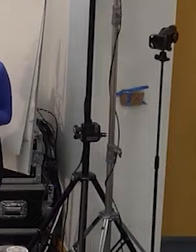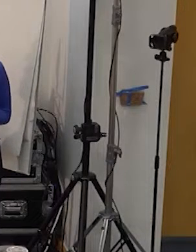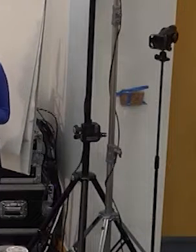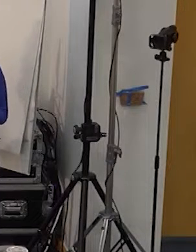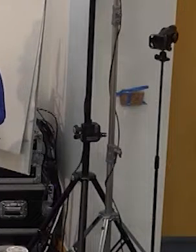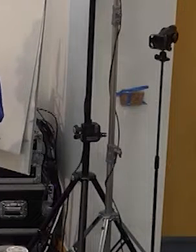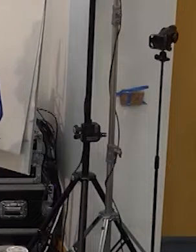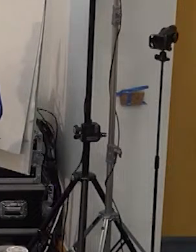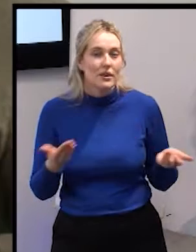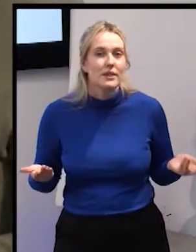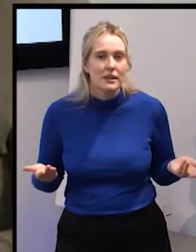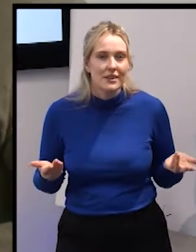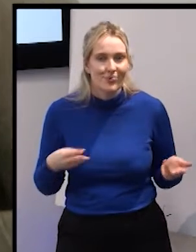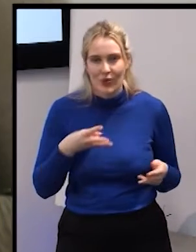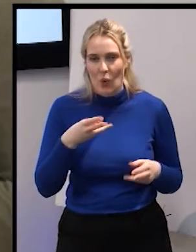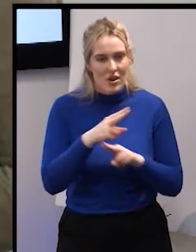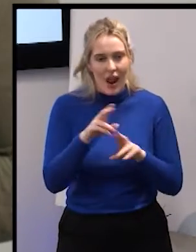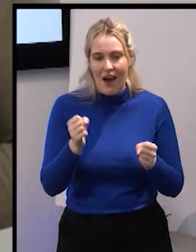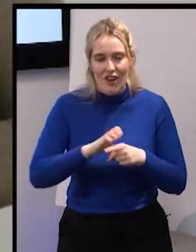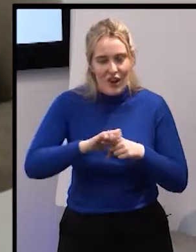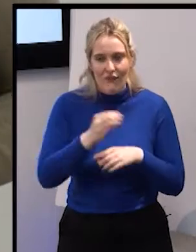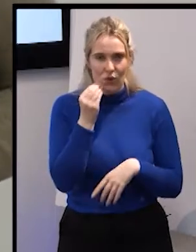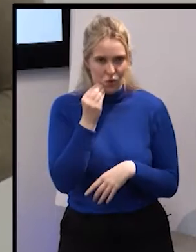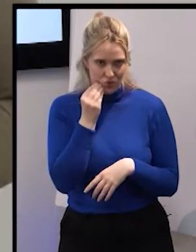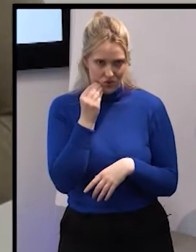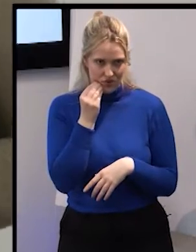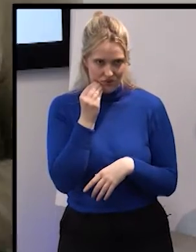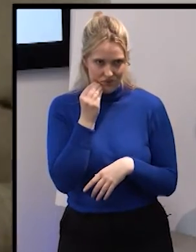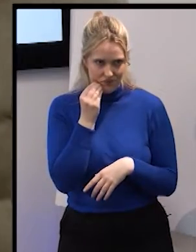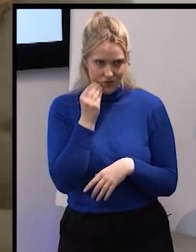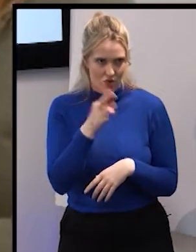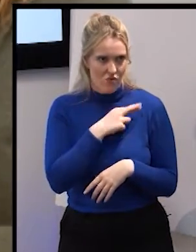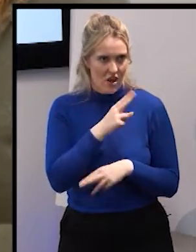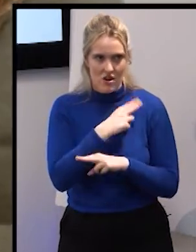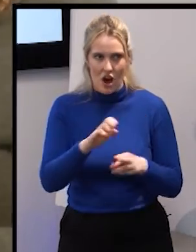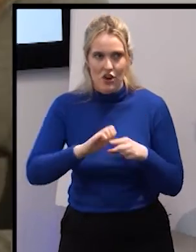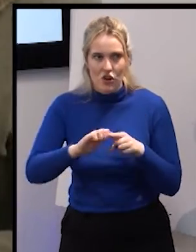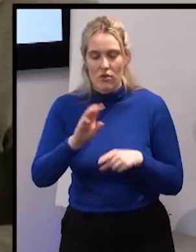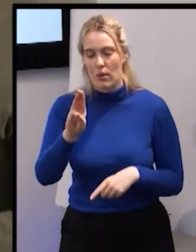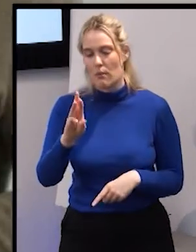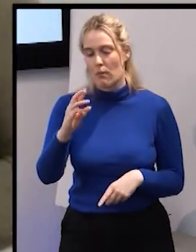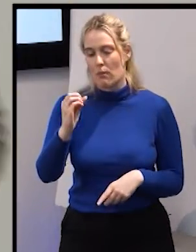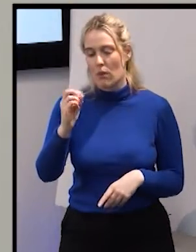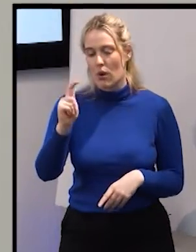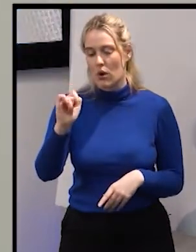to a food shortage and to a protein supply shortage so for that